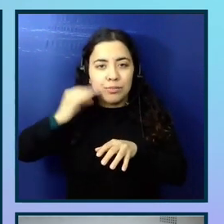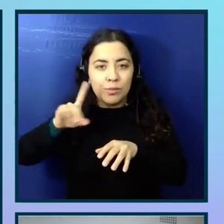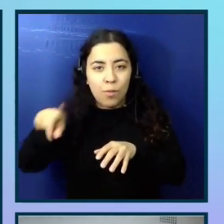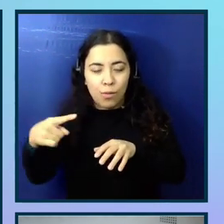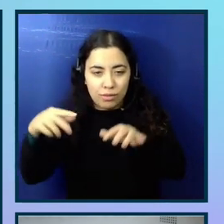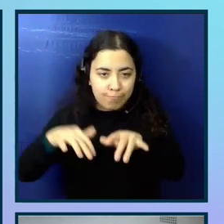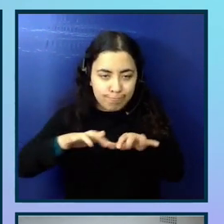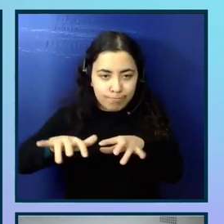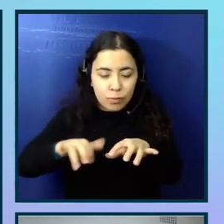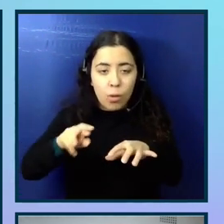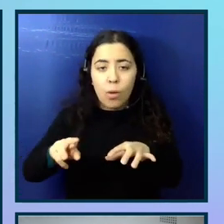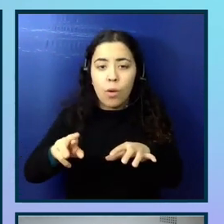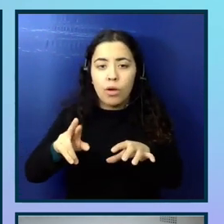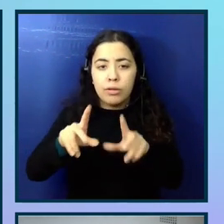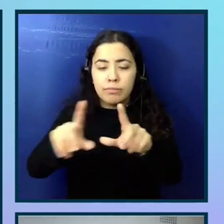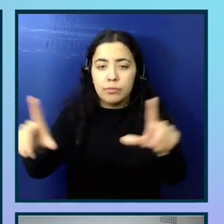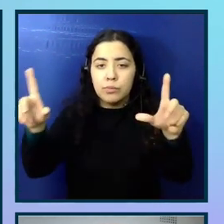magnification, for example.